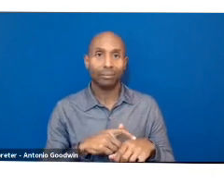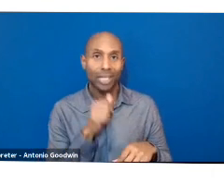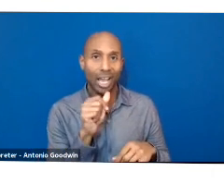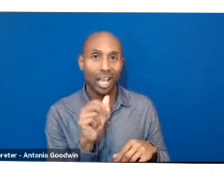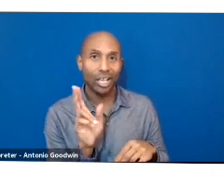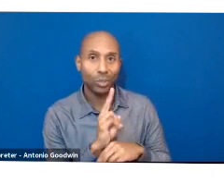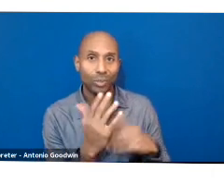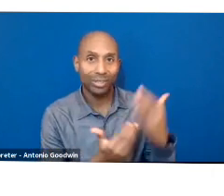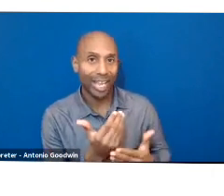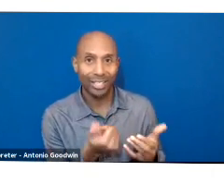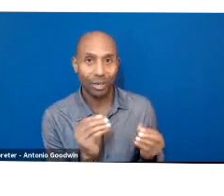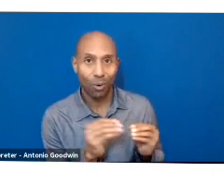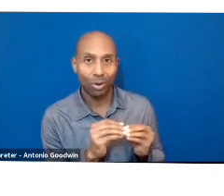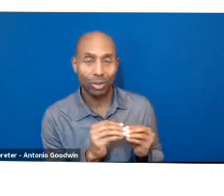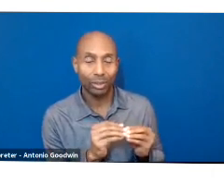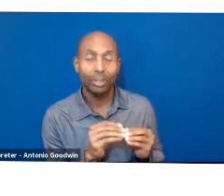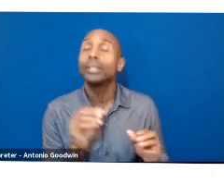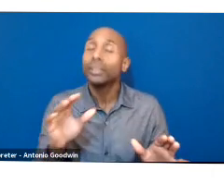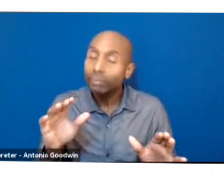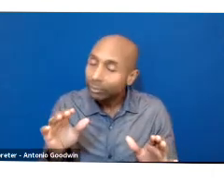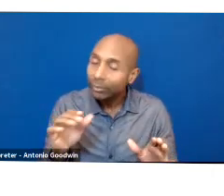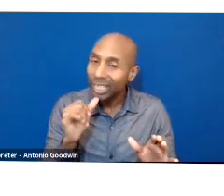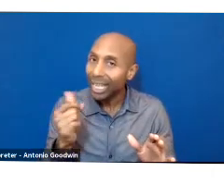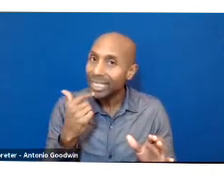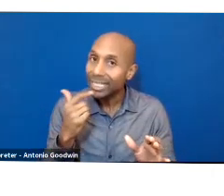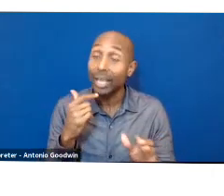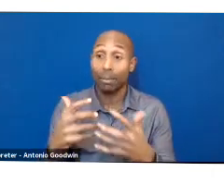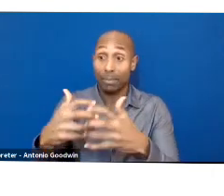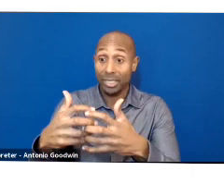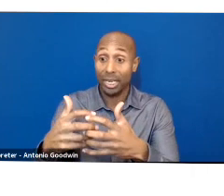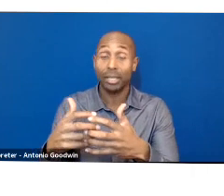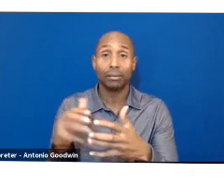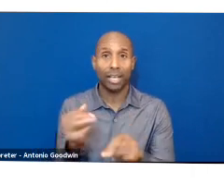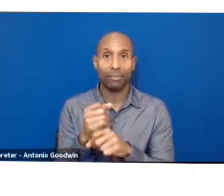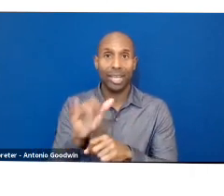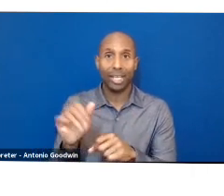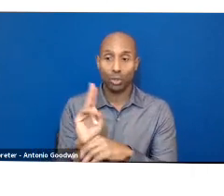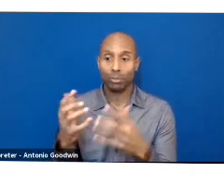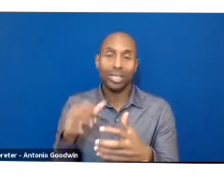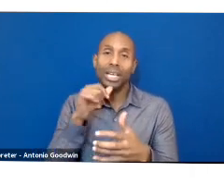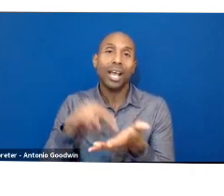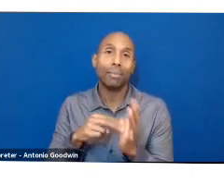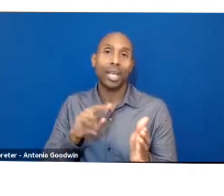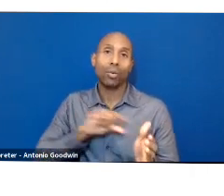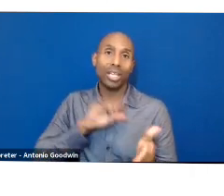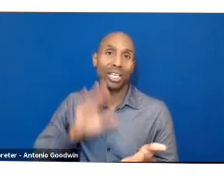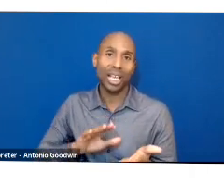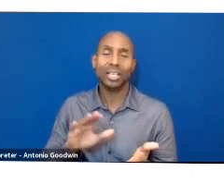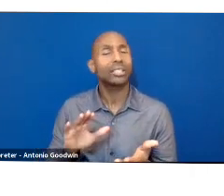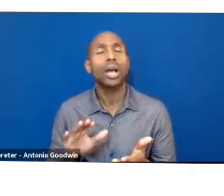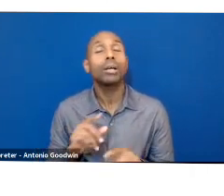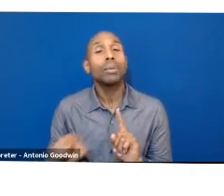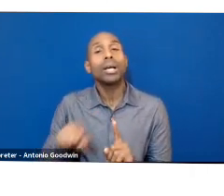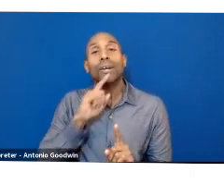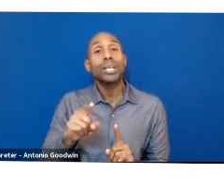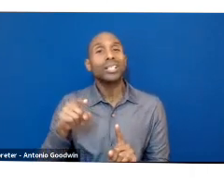lower quality, but in a lot of cases machines are created to make things as fast as possible. So they don't